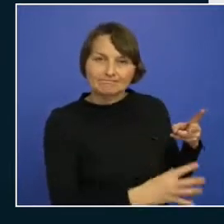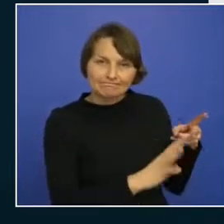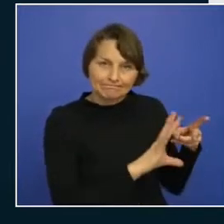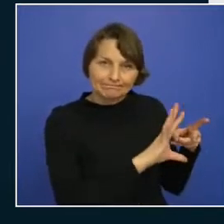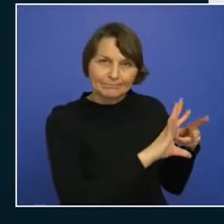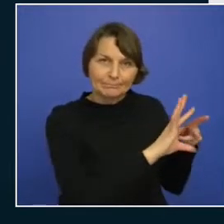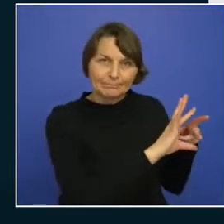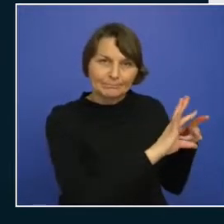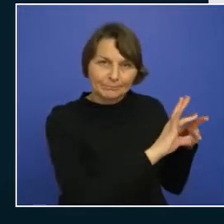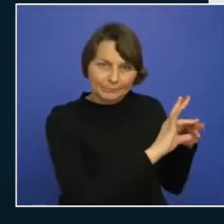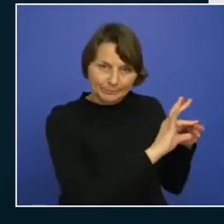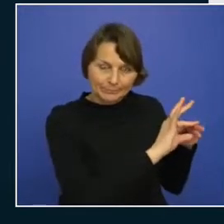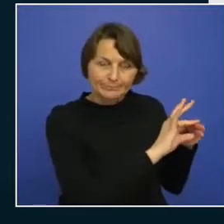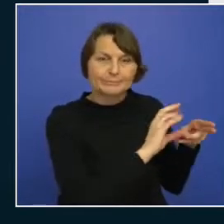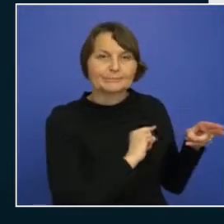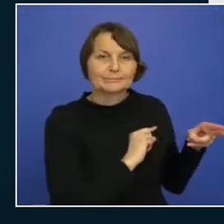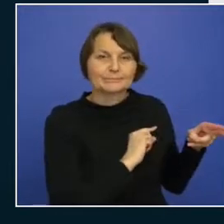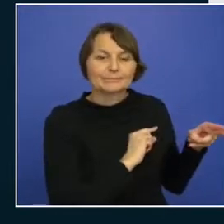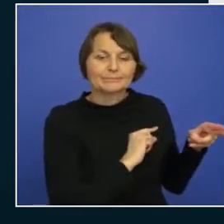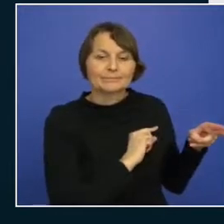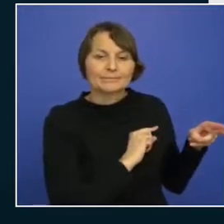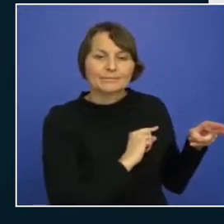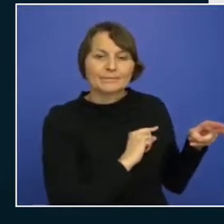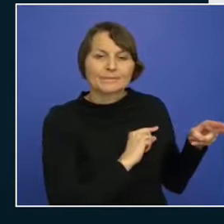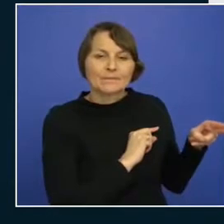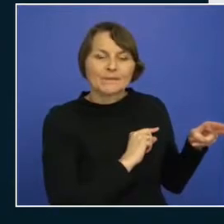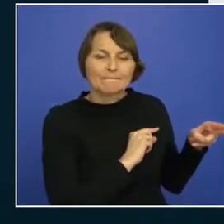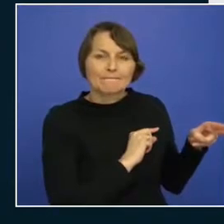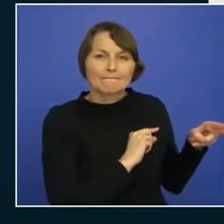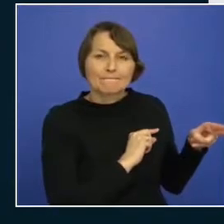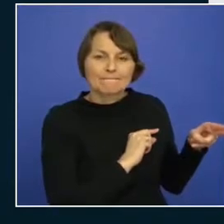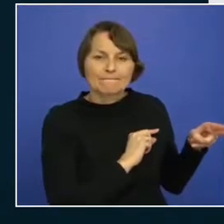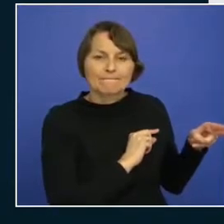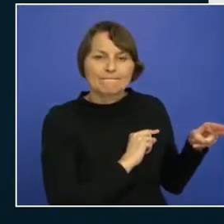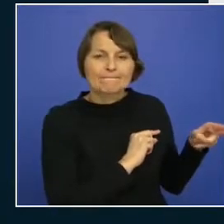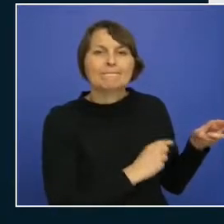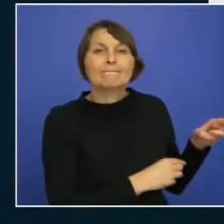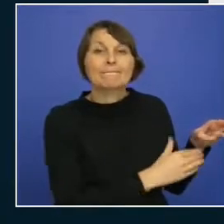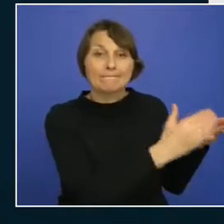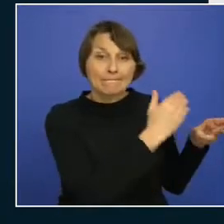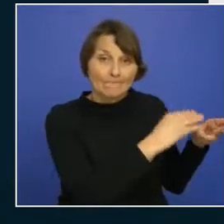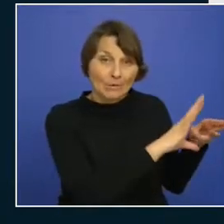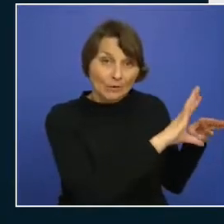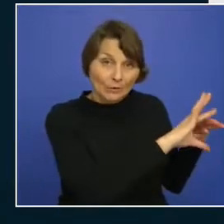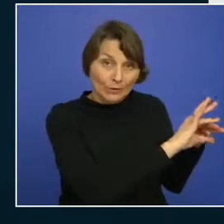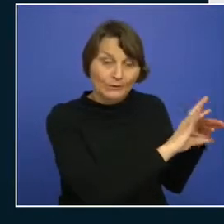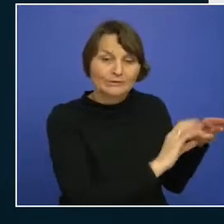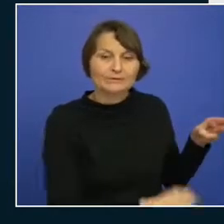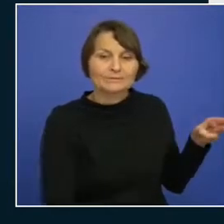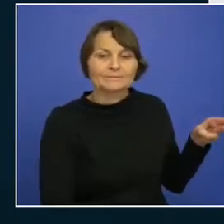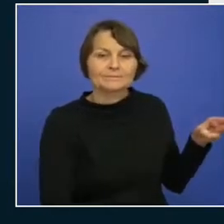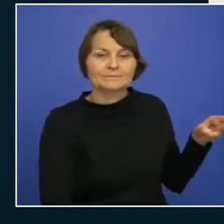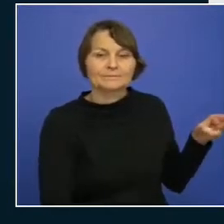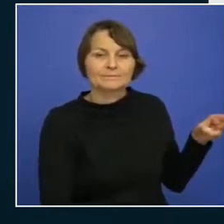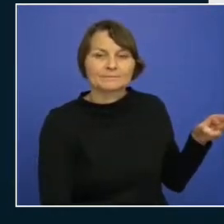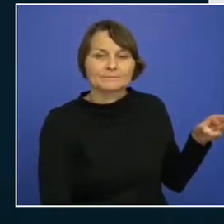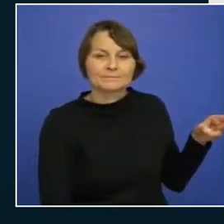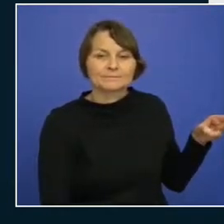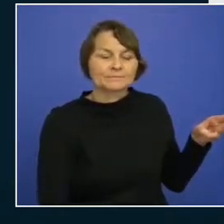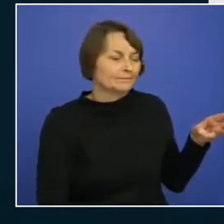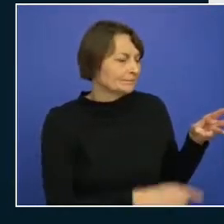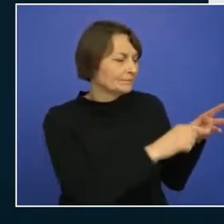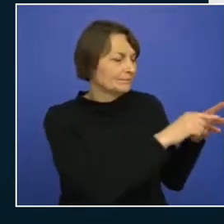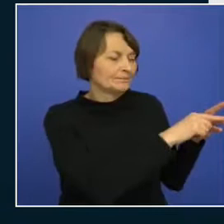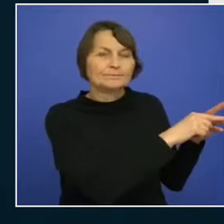infrastructure that's part of this app service plan the staging slot the production slot is as part of the initial